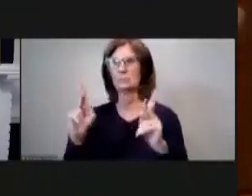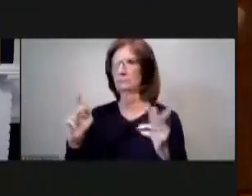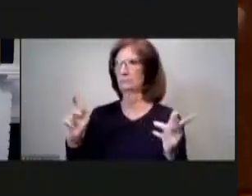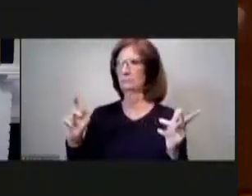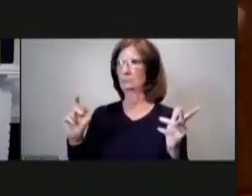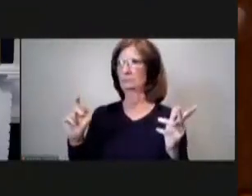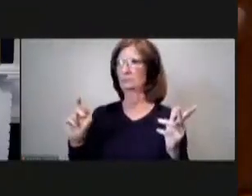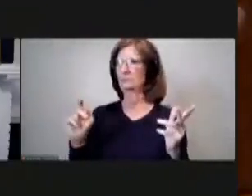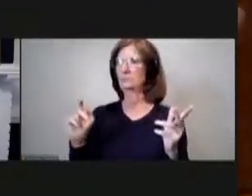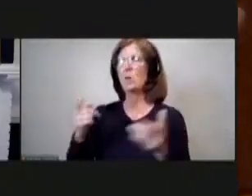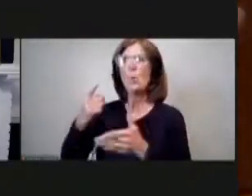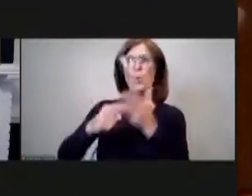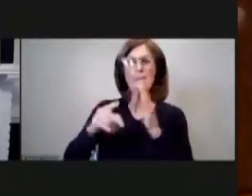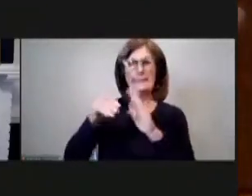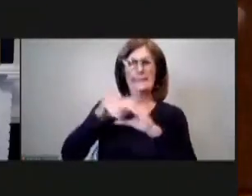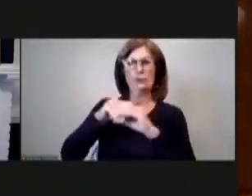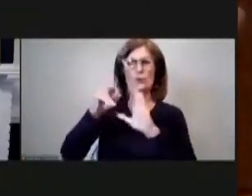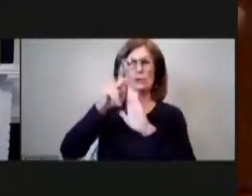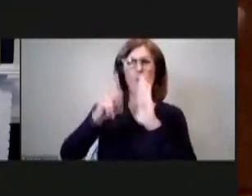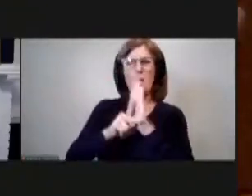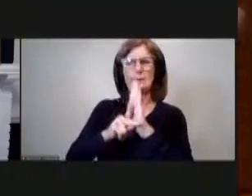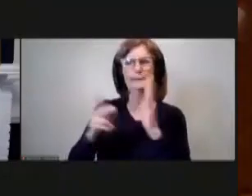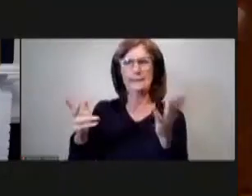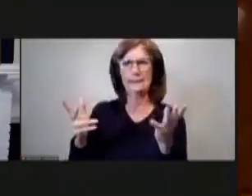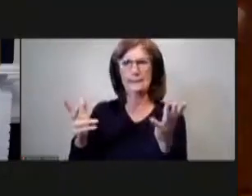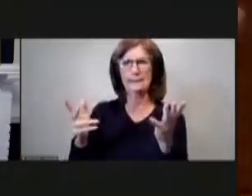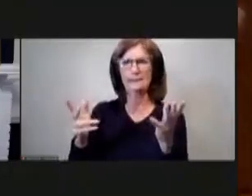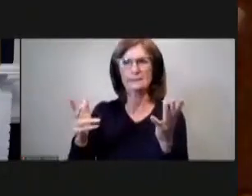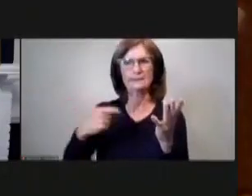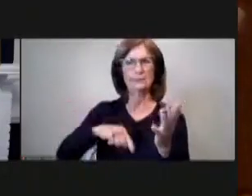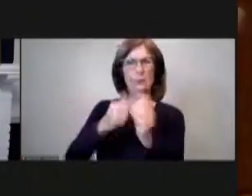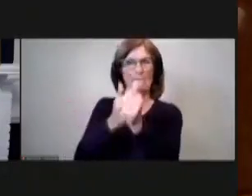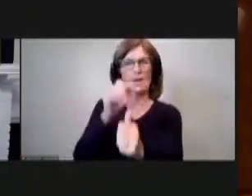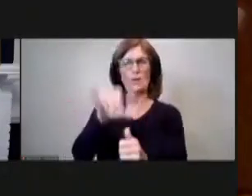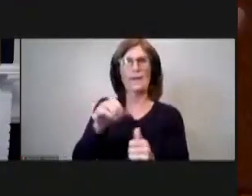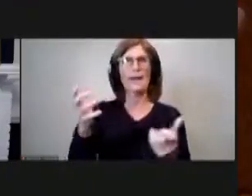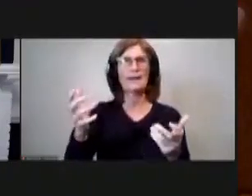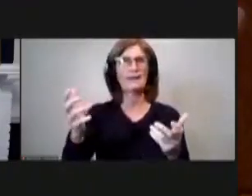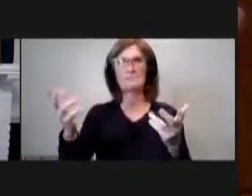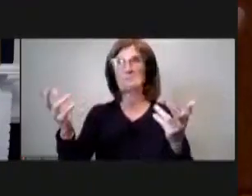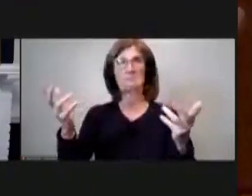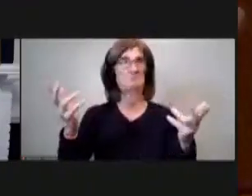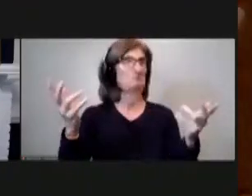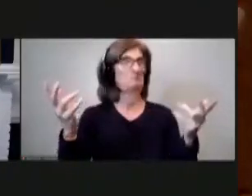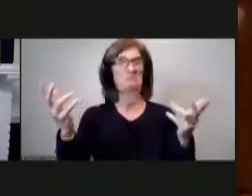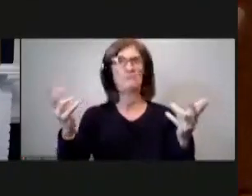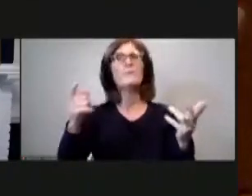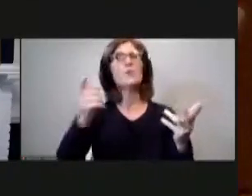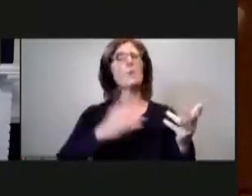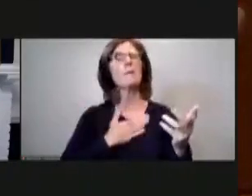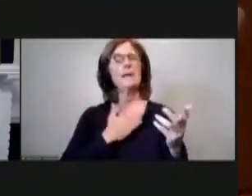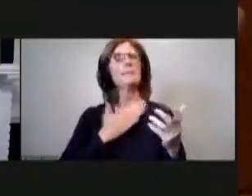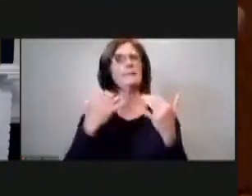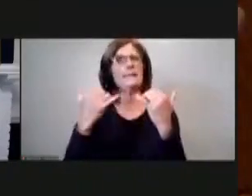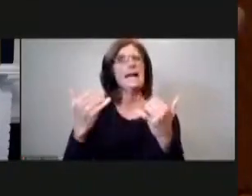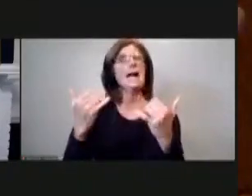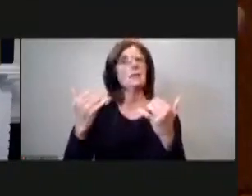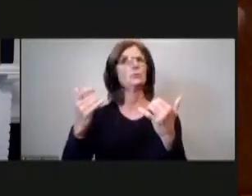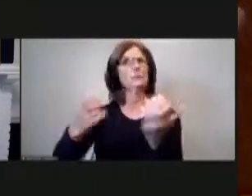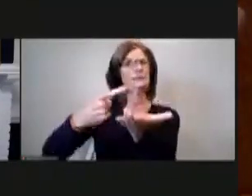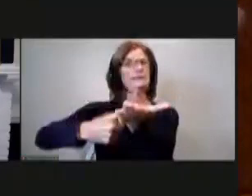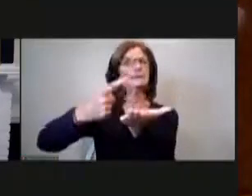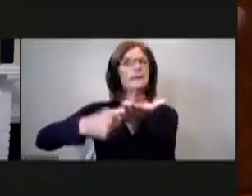internal policy and and that's what we're following so i'm glad we're gonna you know this resolution